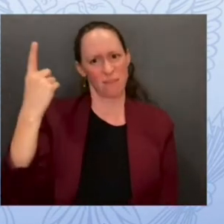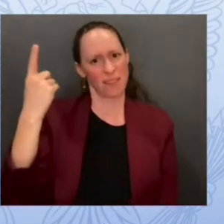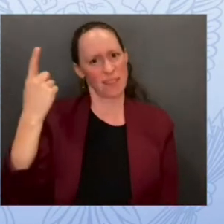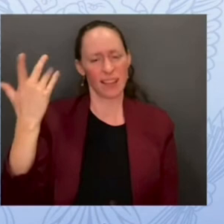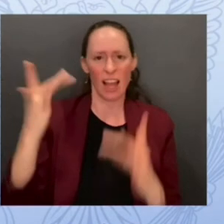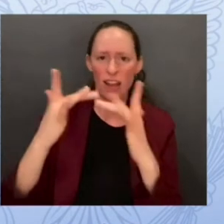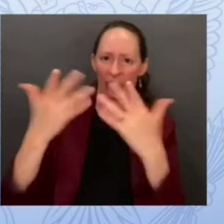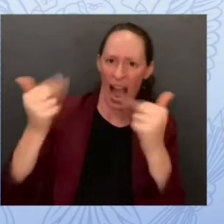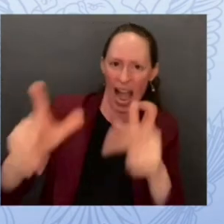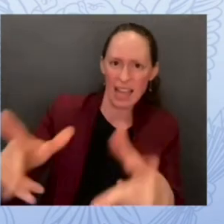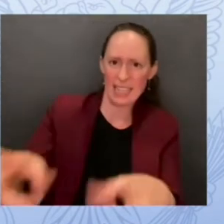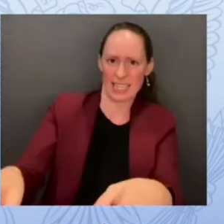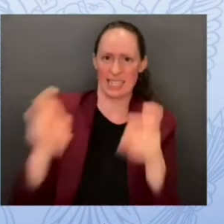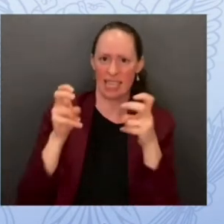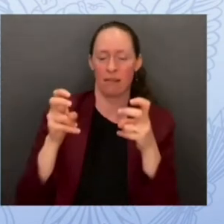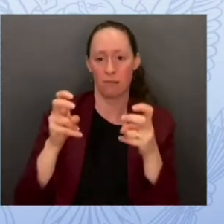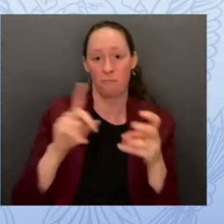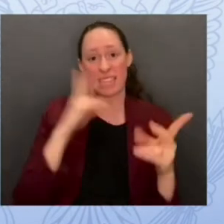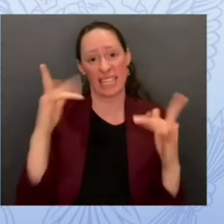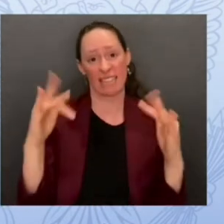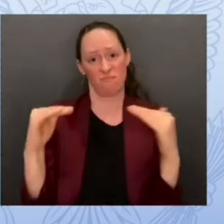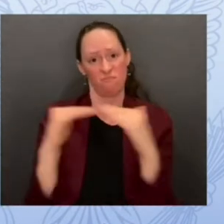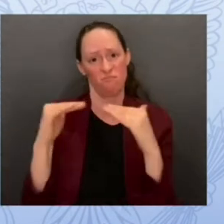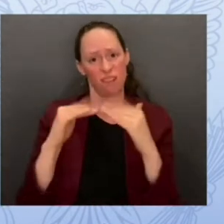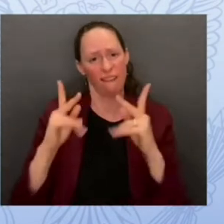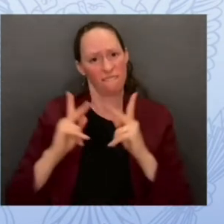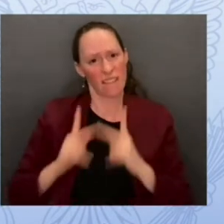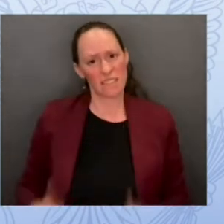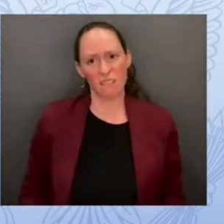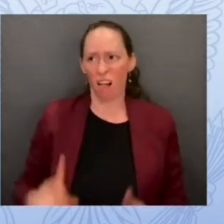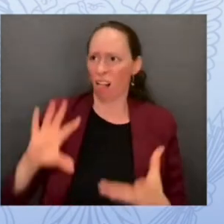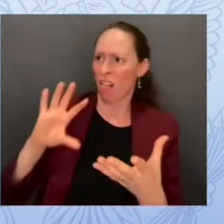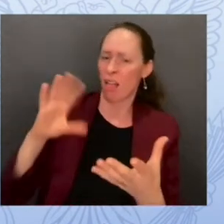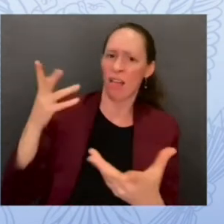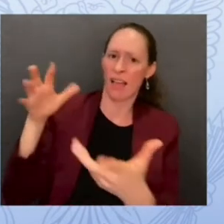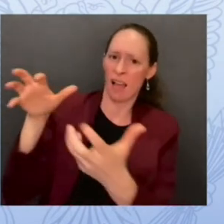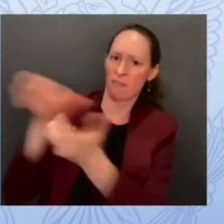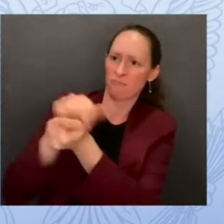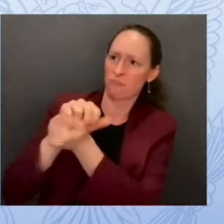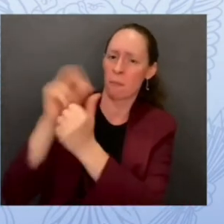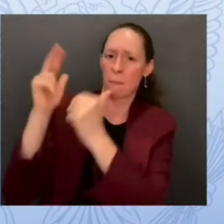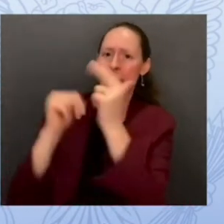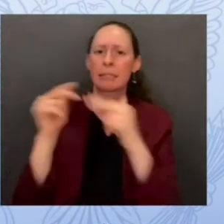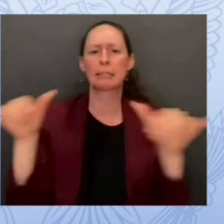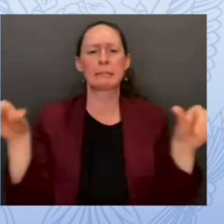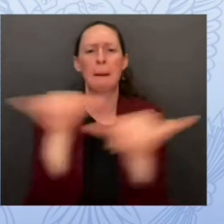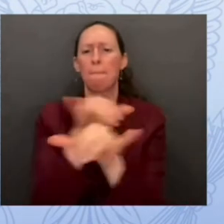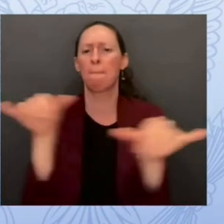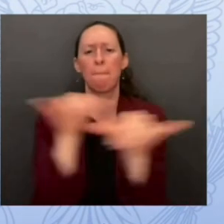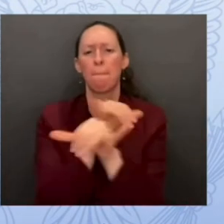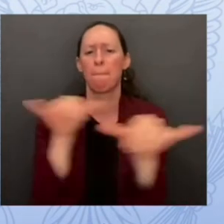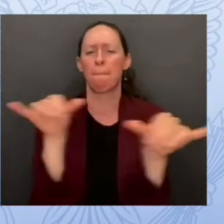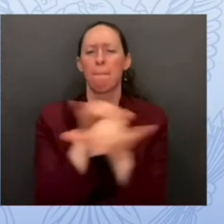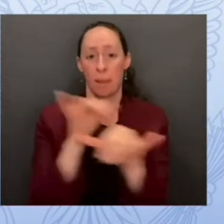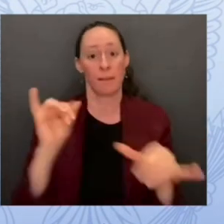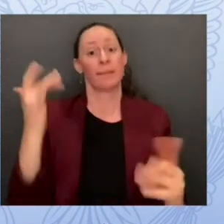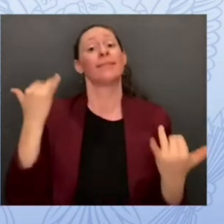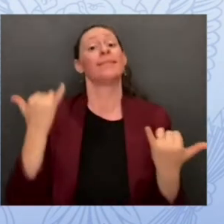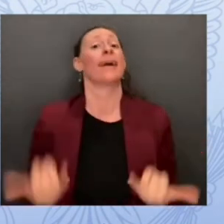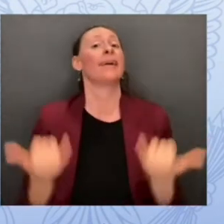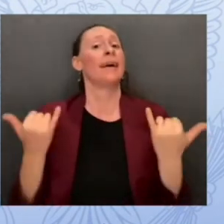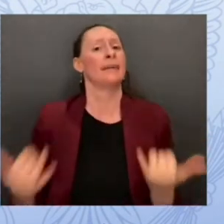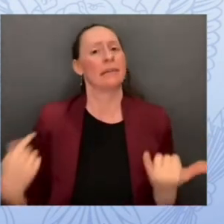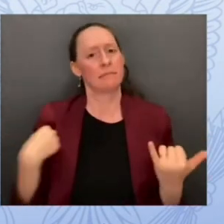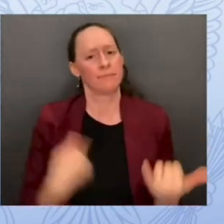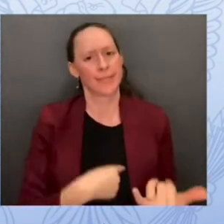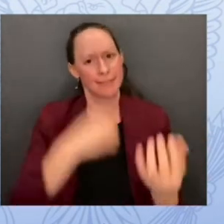infrastructure. That's why today, the Department of Education released a series of briefs on